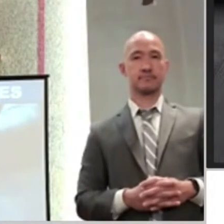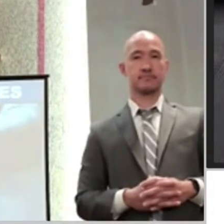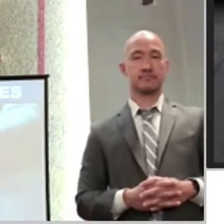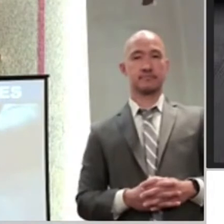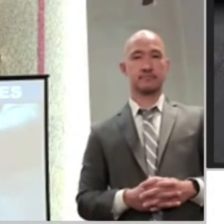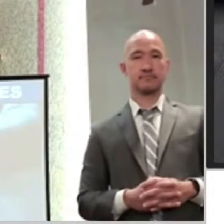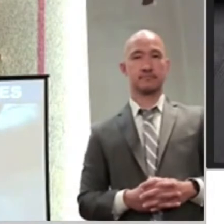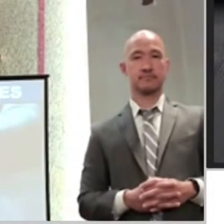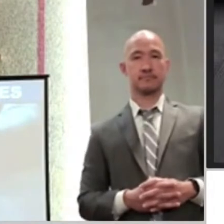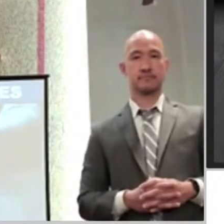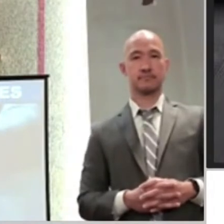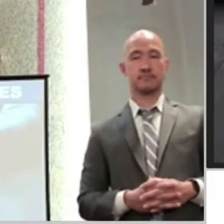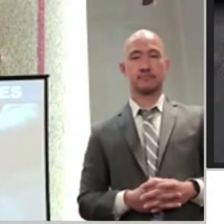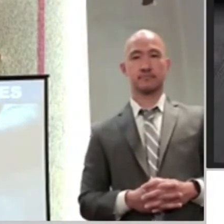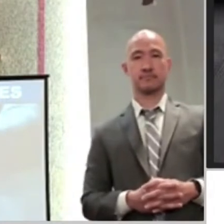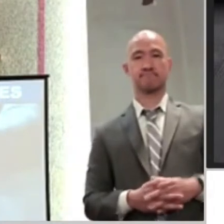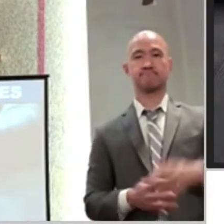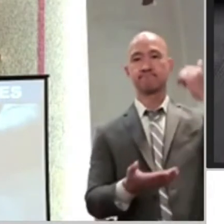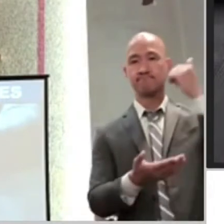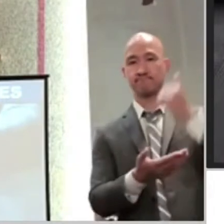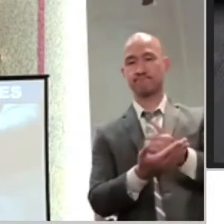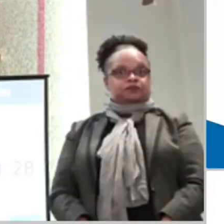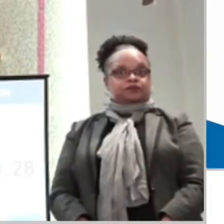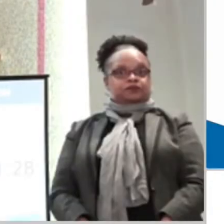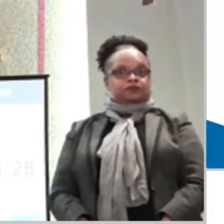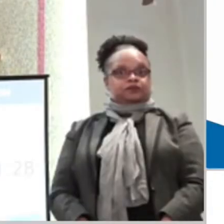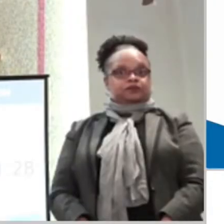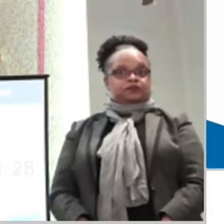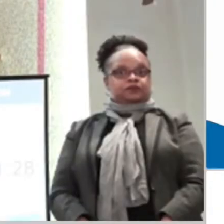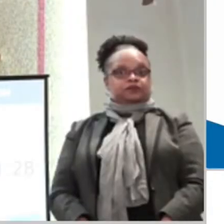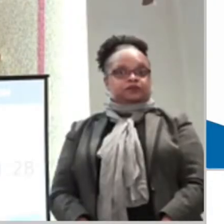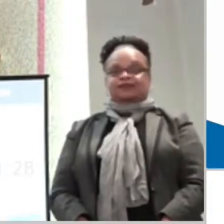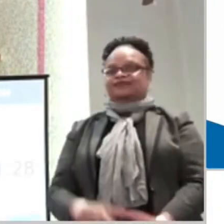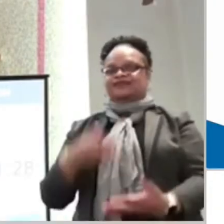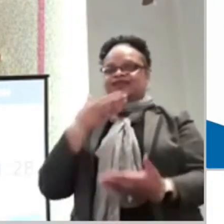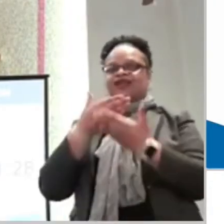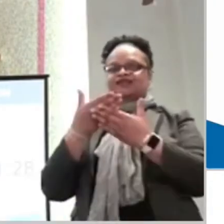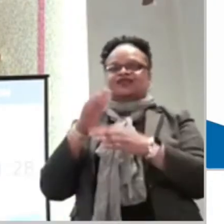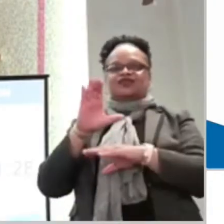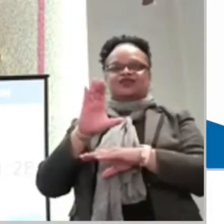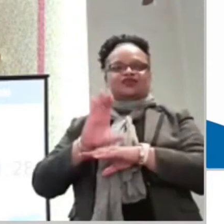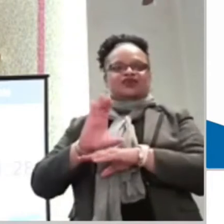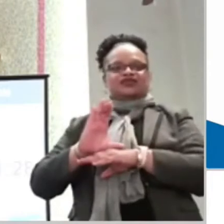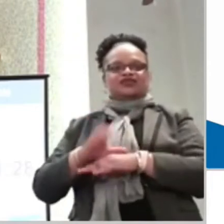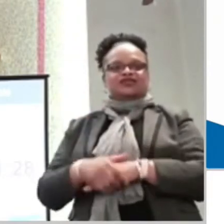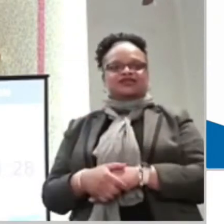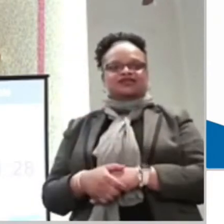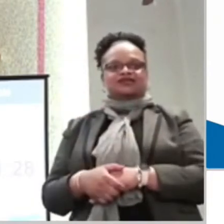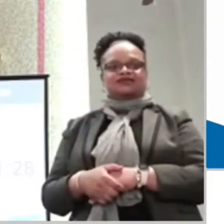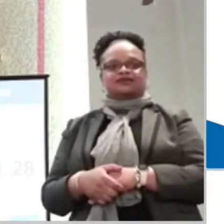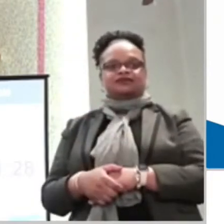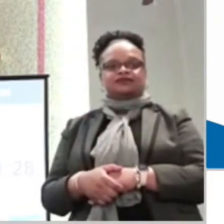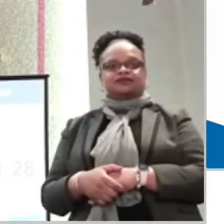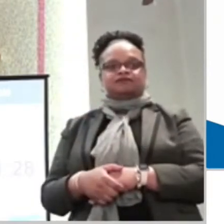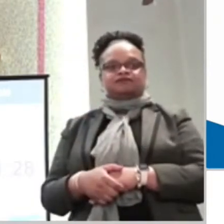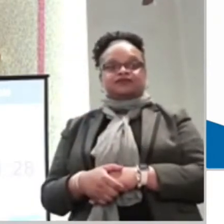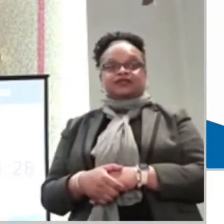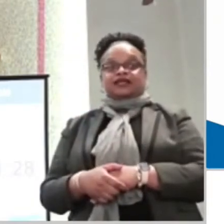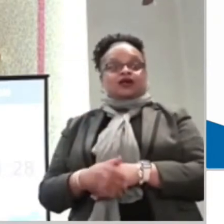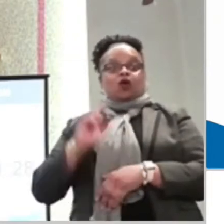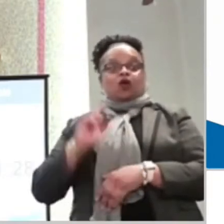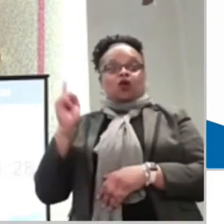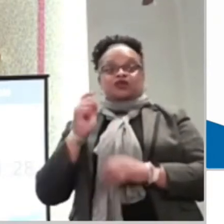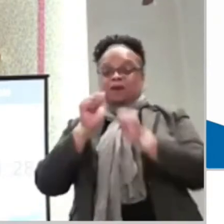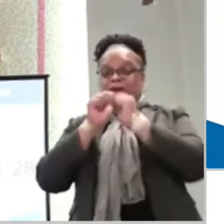as we stand and sing. God bless you. a good day. Good afternoon, church. Good afternoon. It's always a